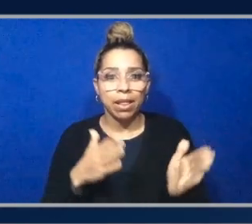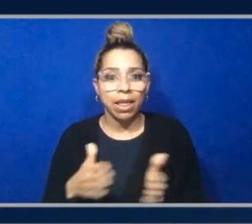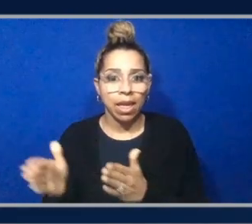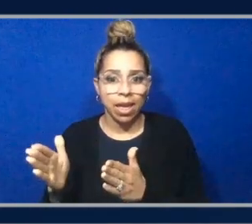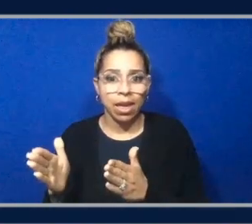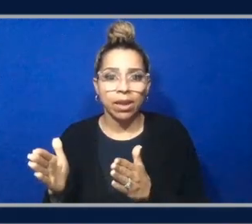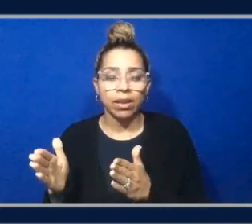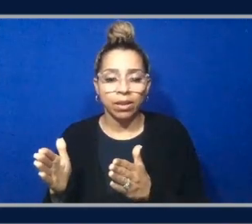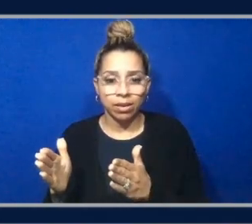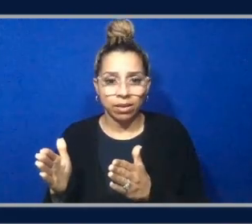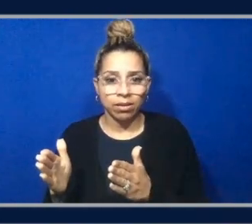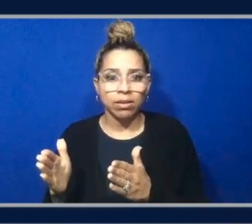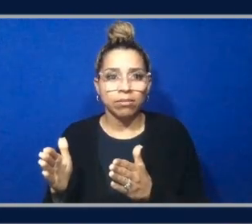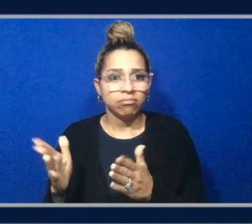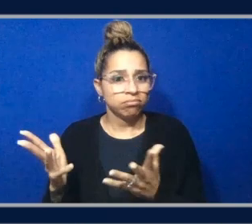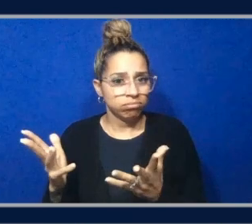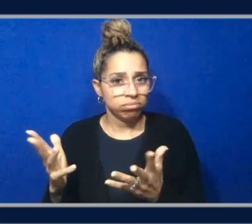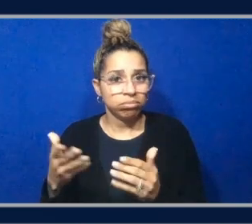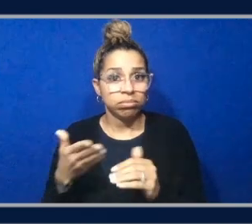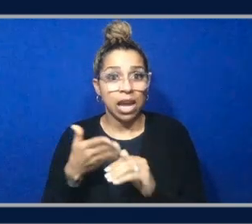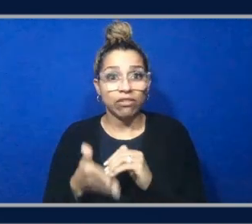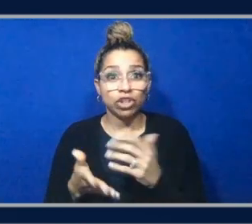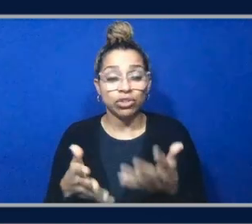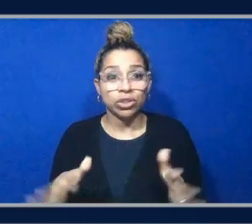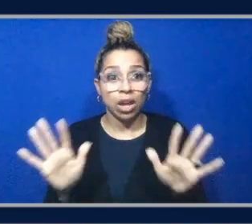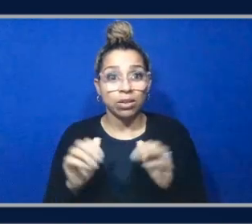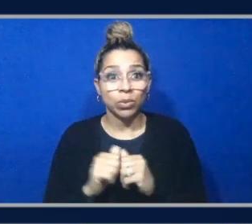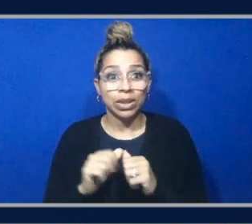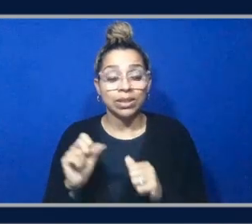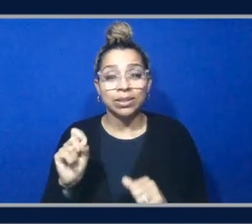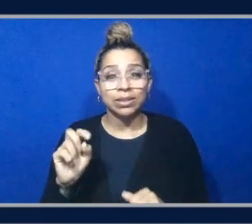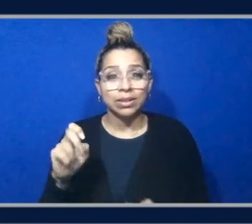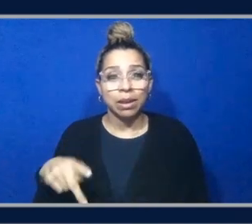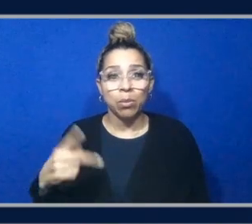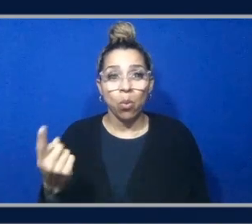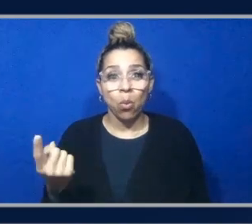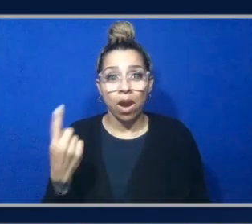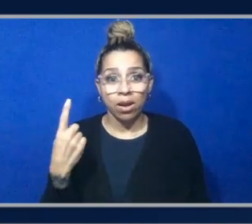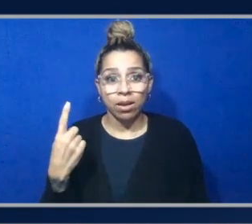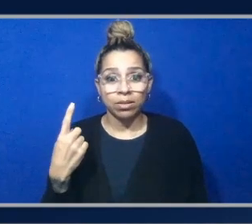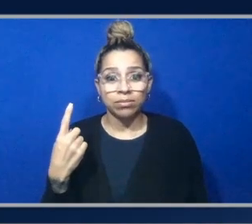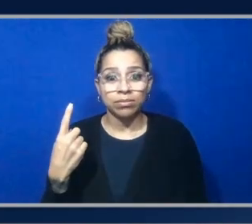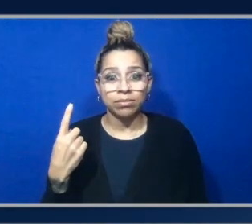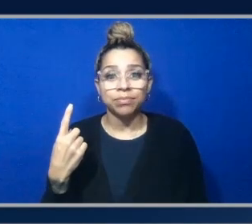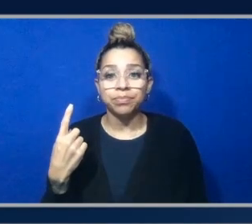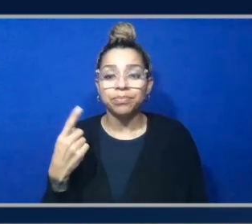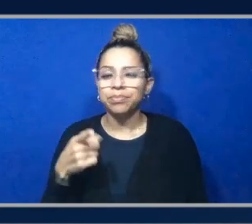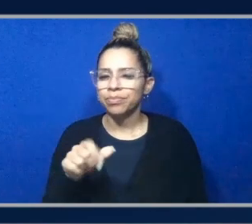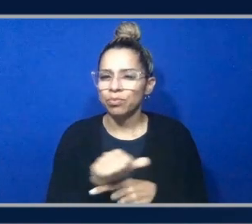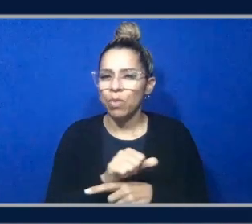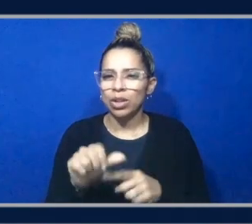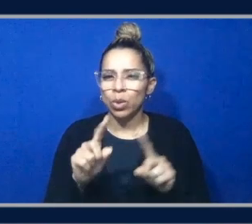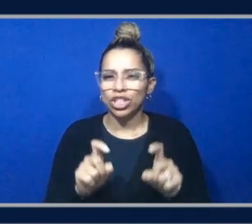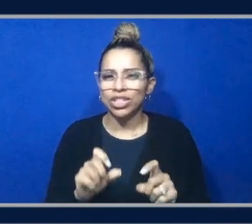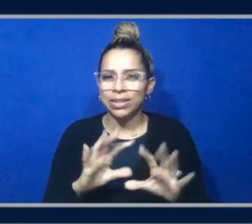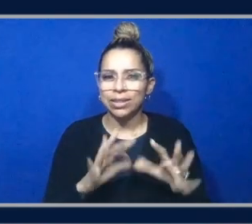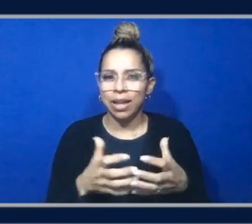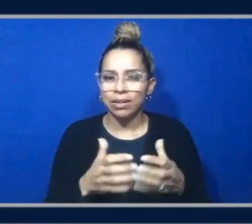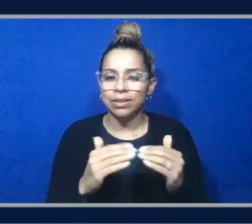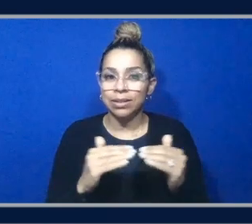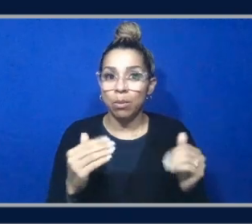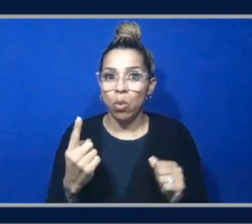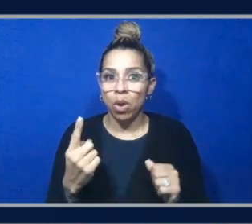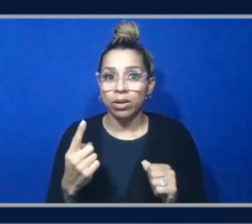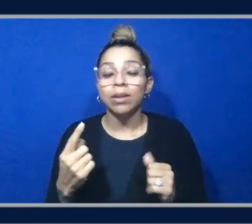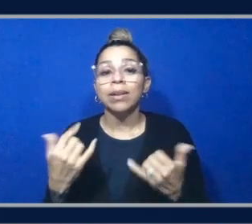go through that four-step plan. And after you're done with this step one, because this practice question set is in step one, you can go into step two. And what's